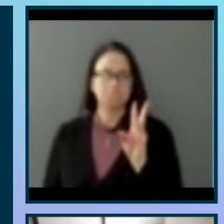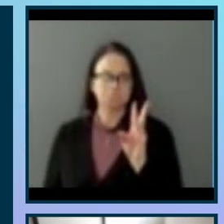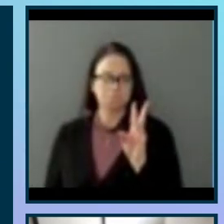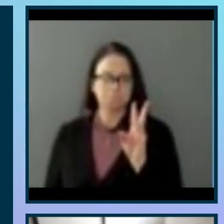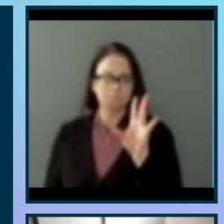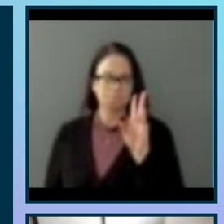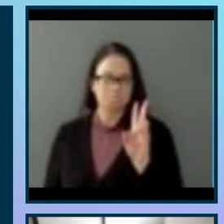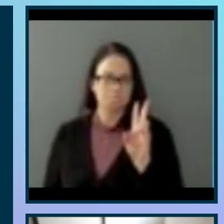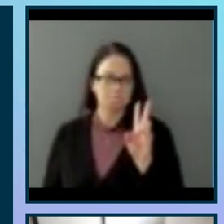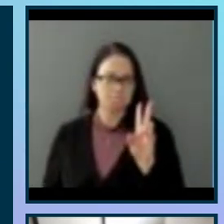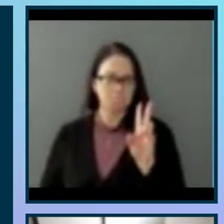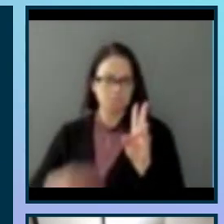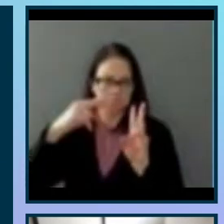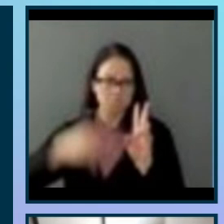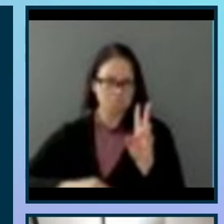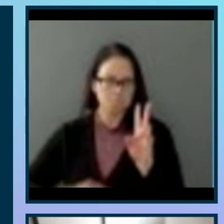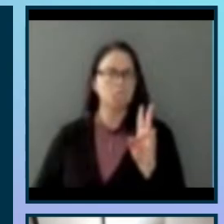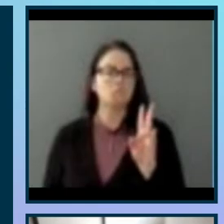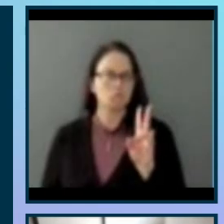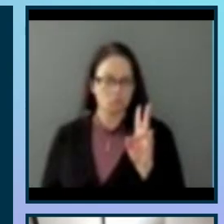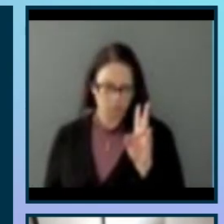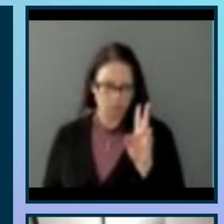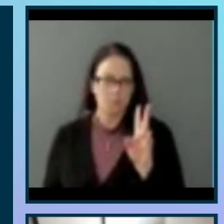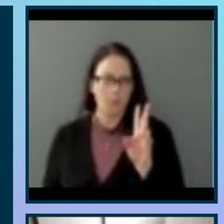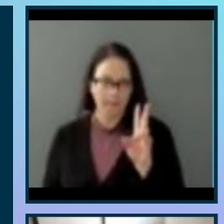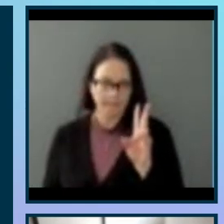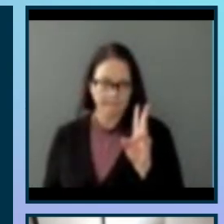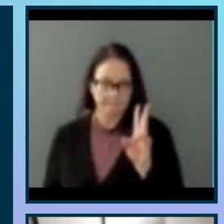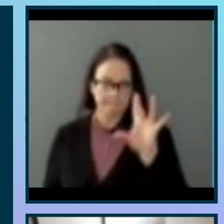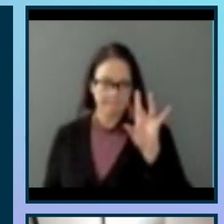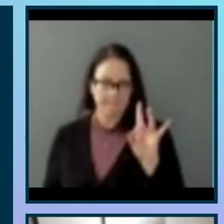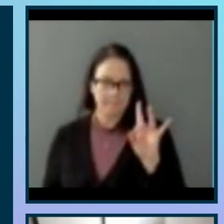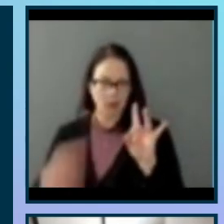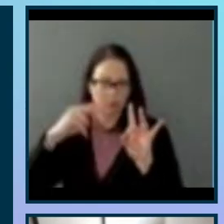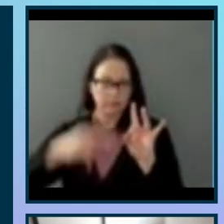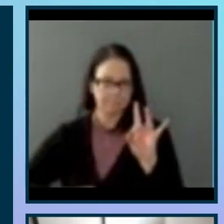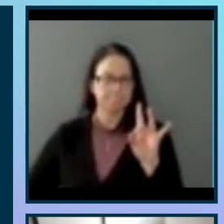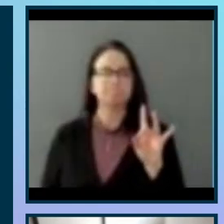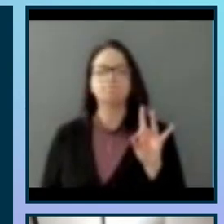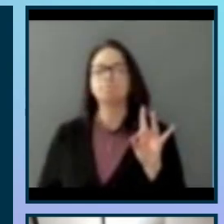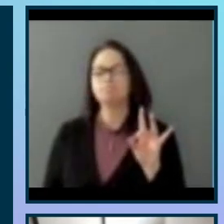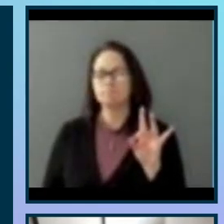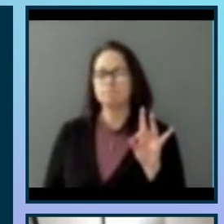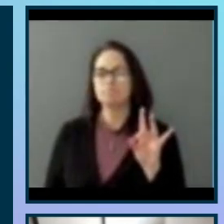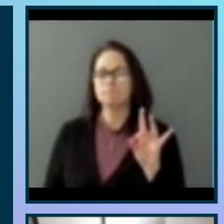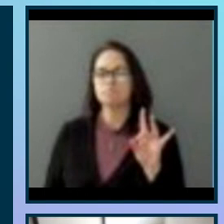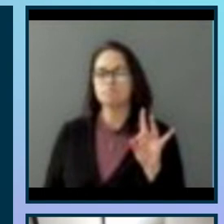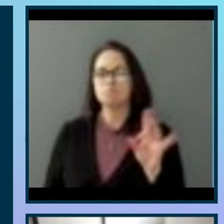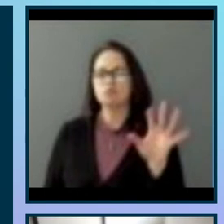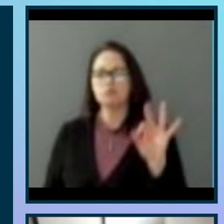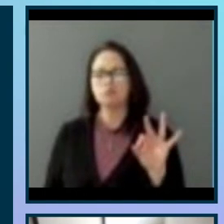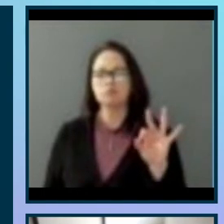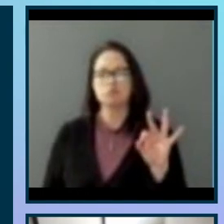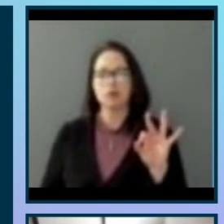and multiple means of action and expression. Vary the methods for response and navigation. And